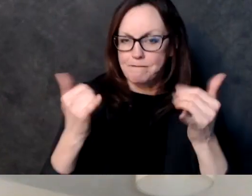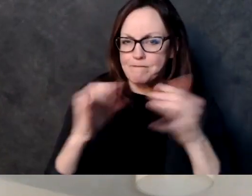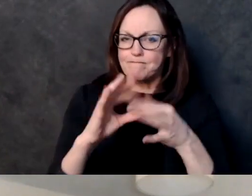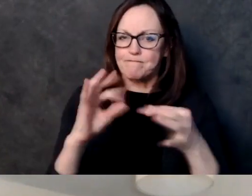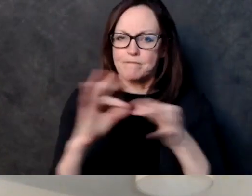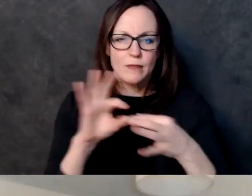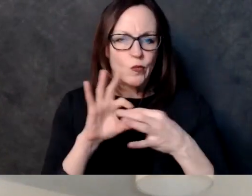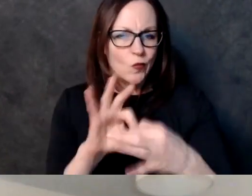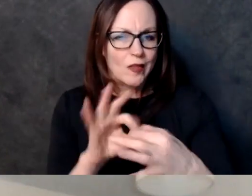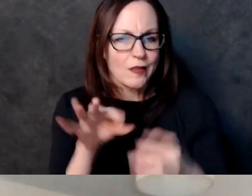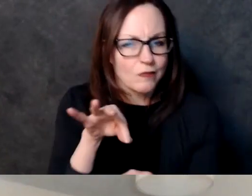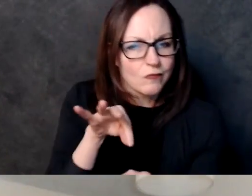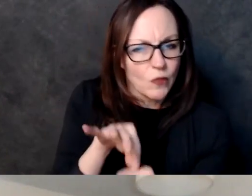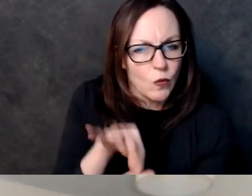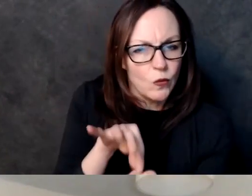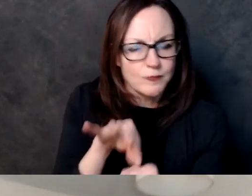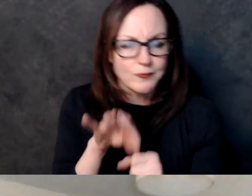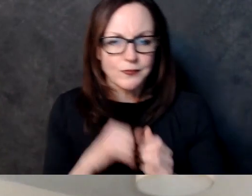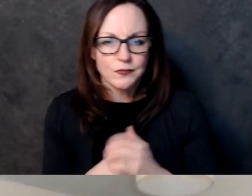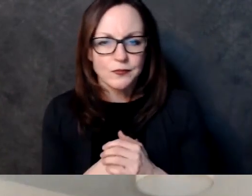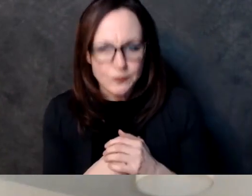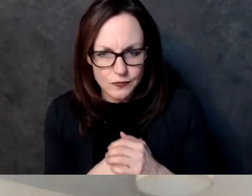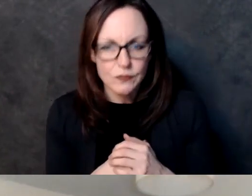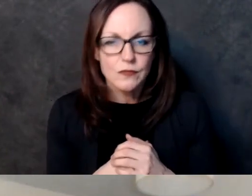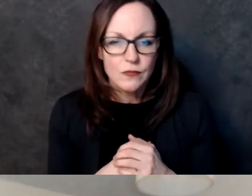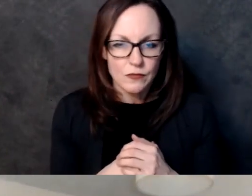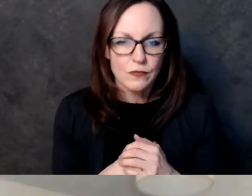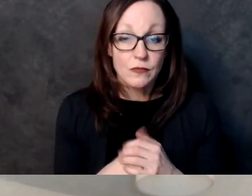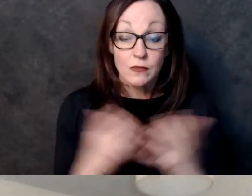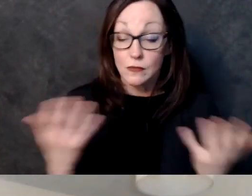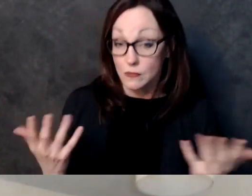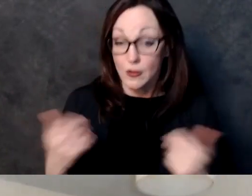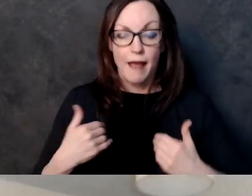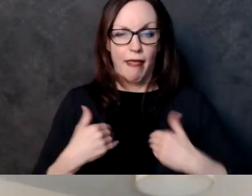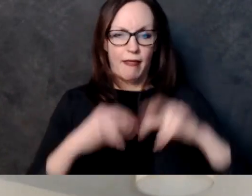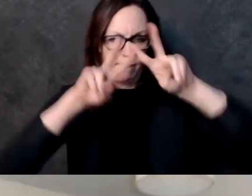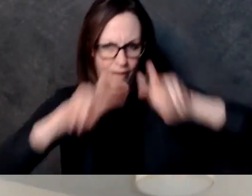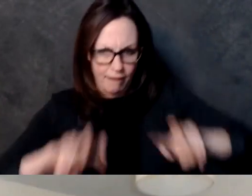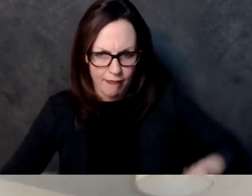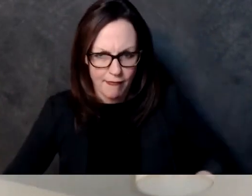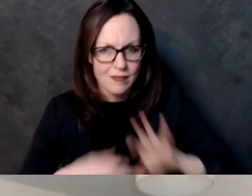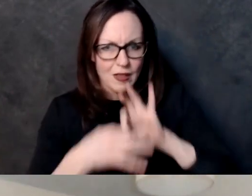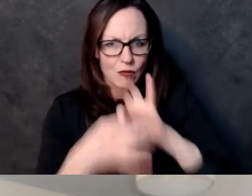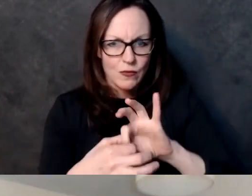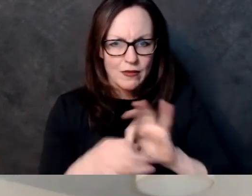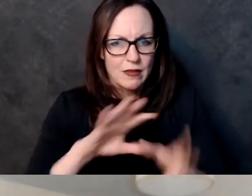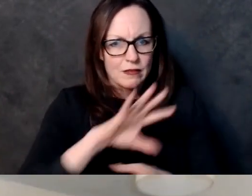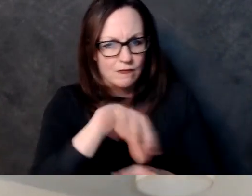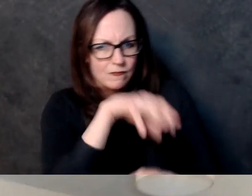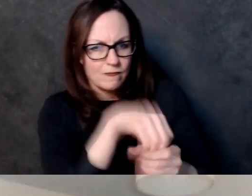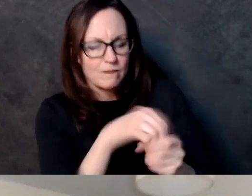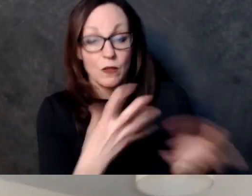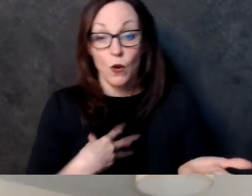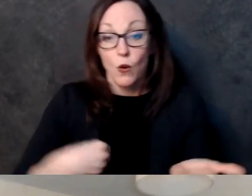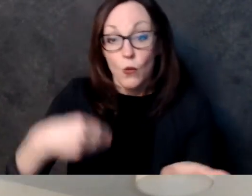um that just finished up and so it's going through the process of um moving through which we'll talk about